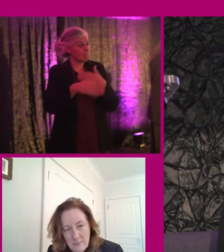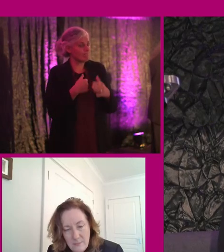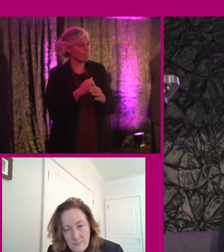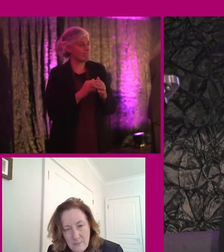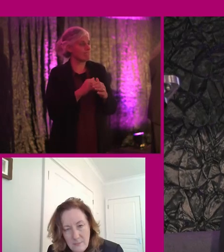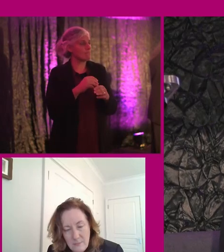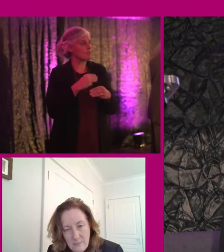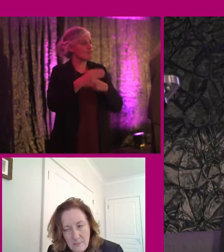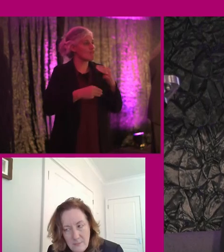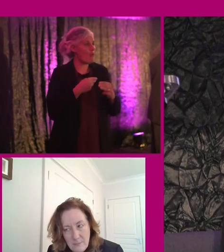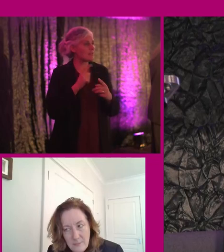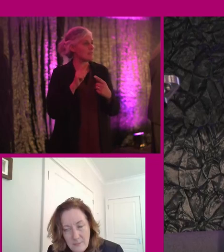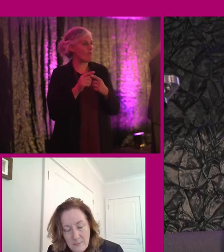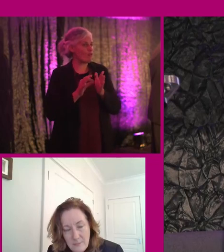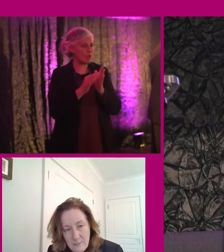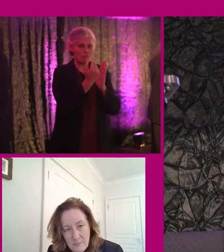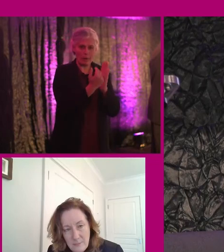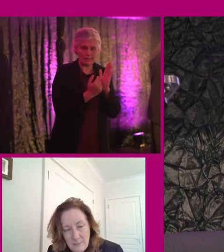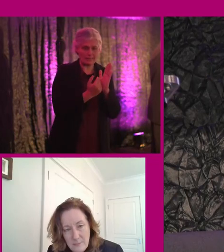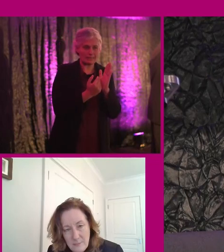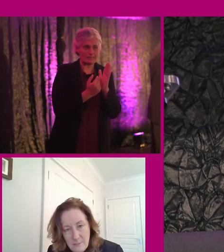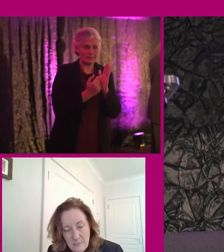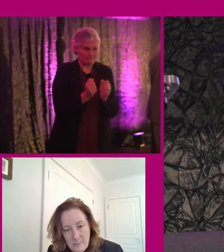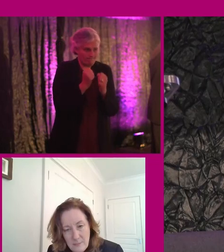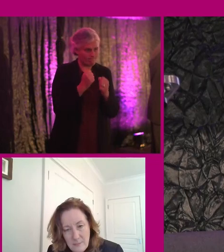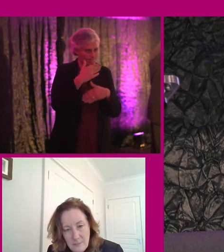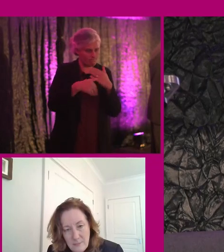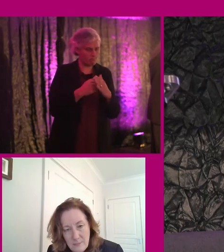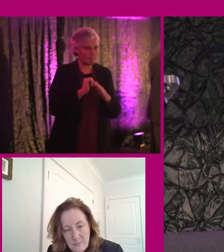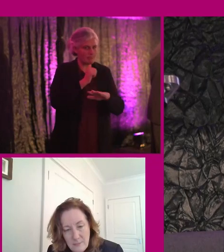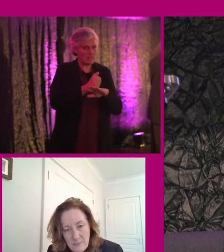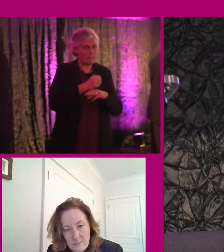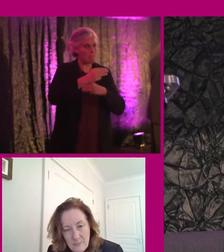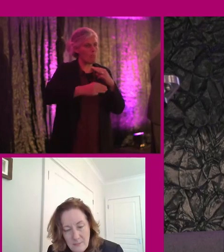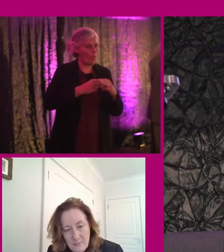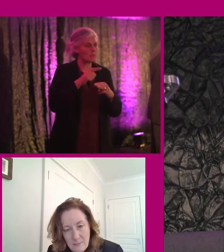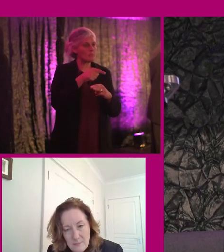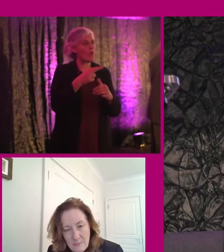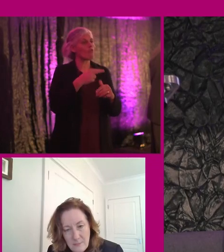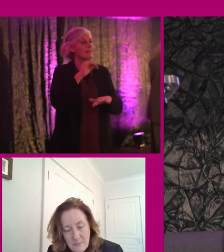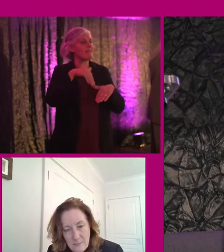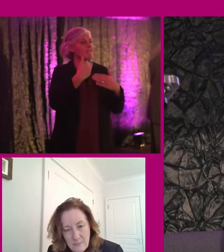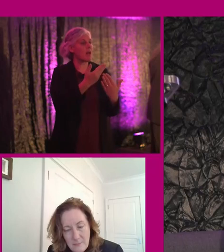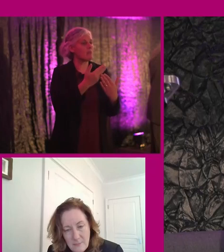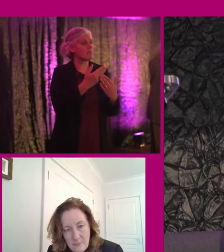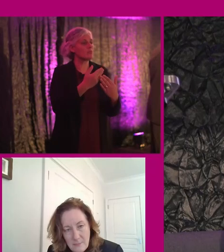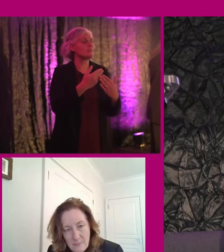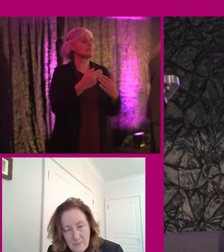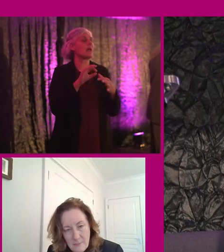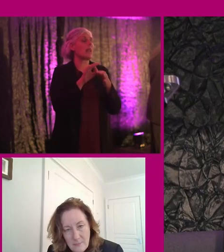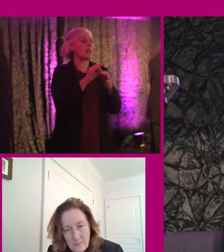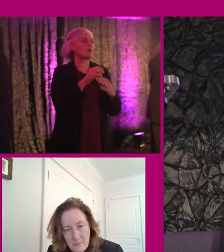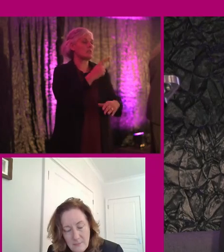the Web Accessibility Directive is the enforcement mechanism that's already available under the Disability Act